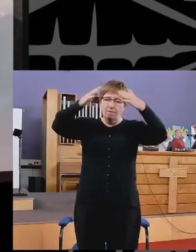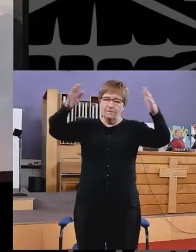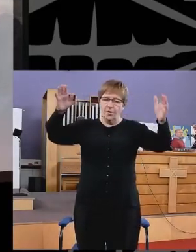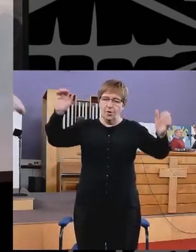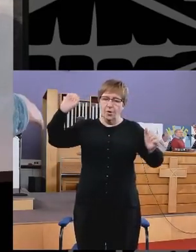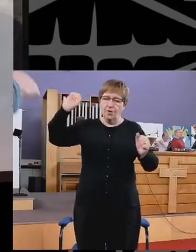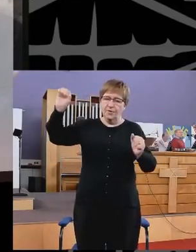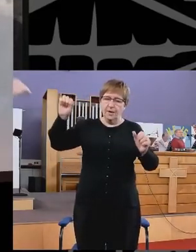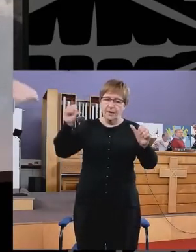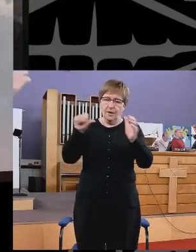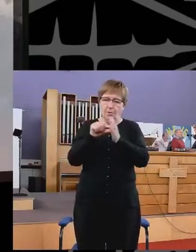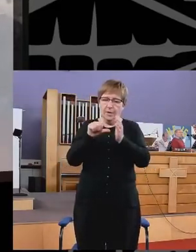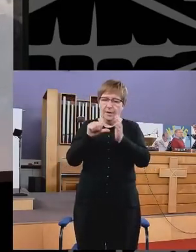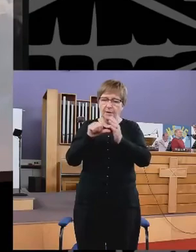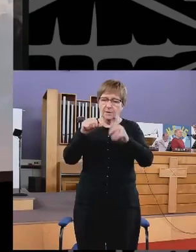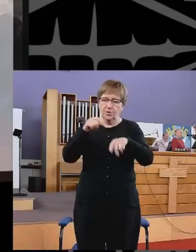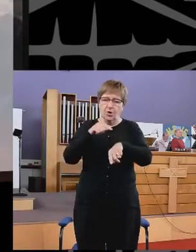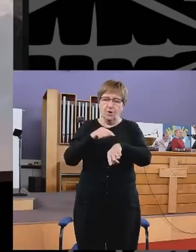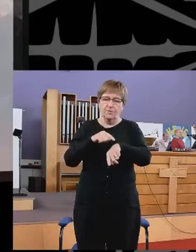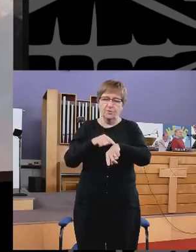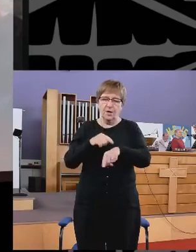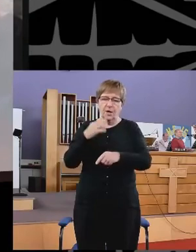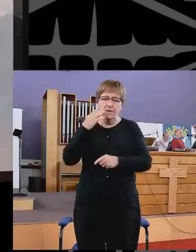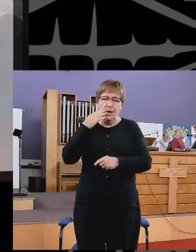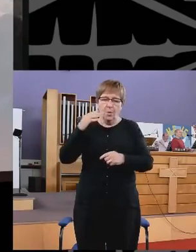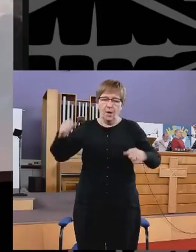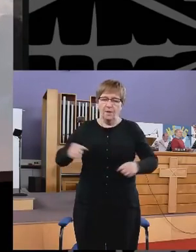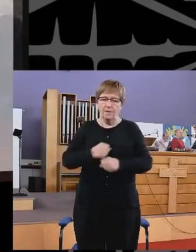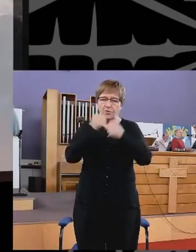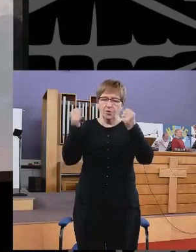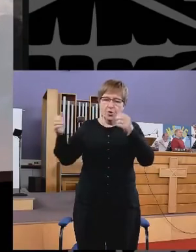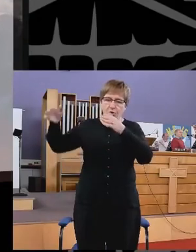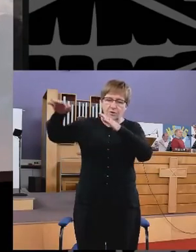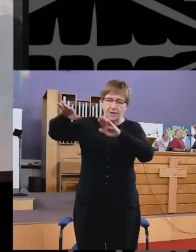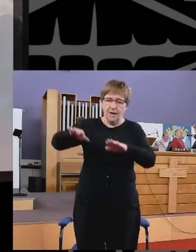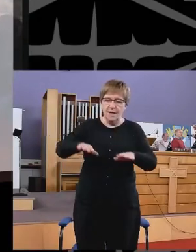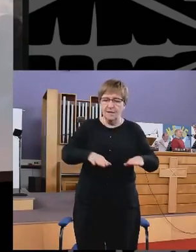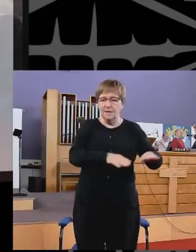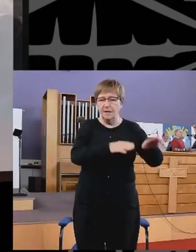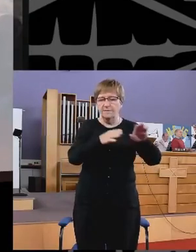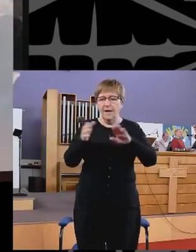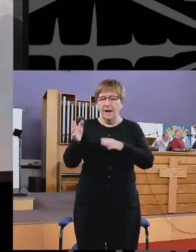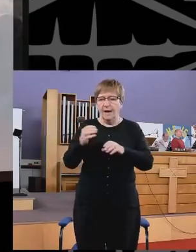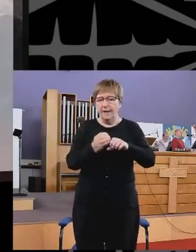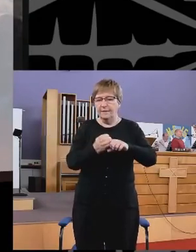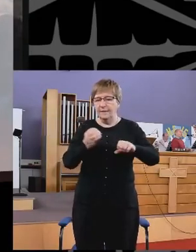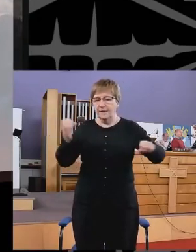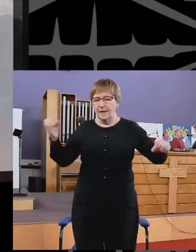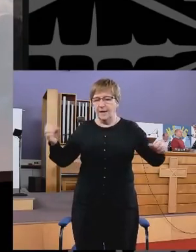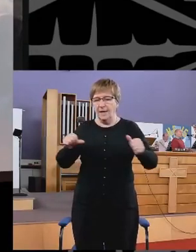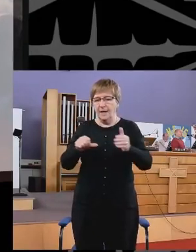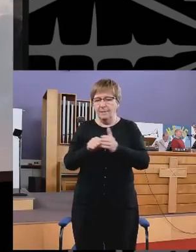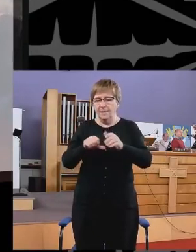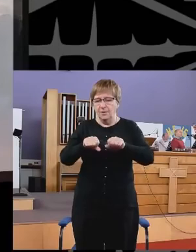full Their rings of sight When the strong ties With And the cables Strain